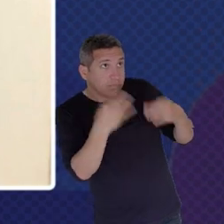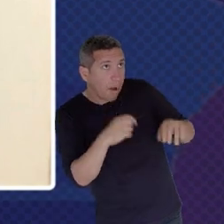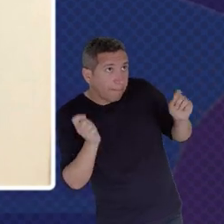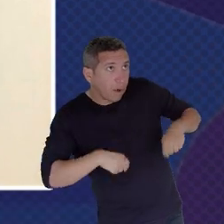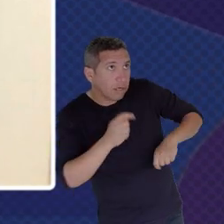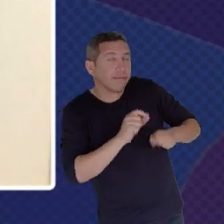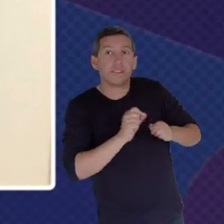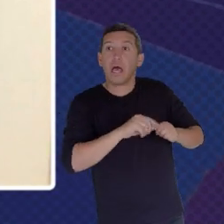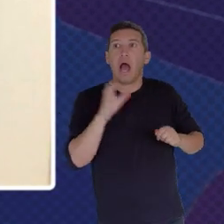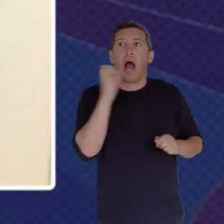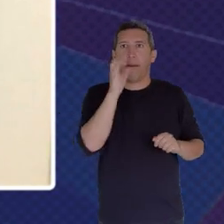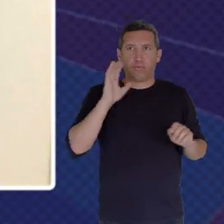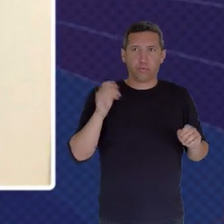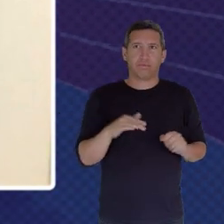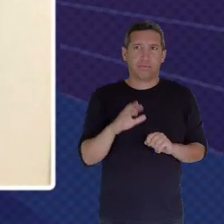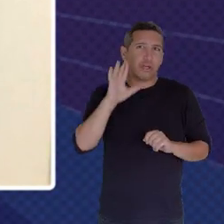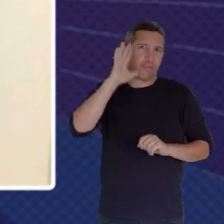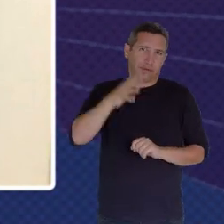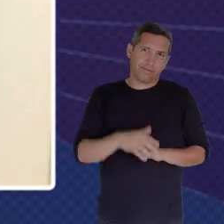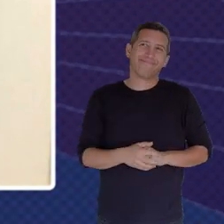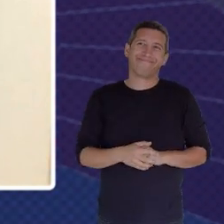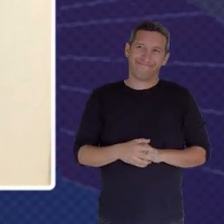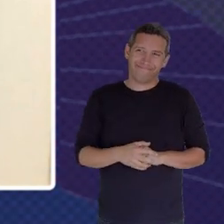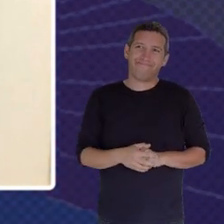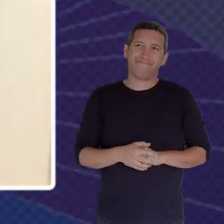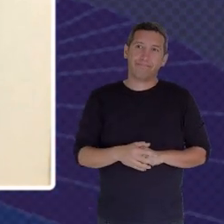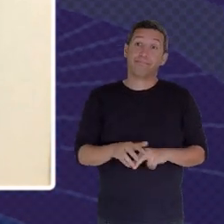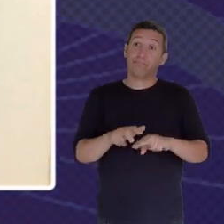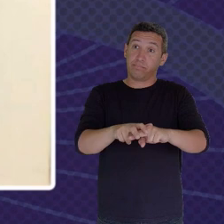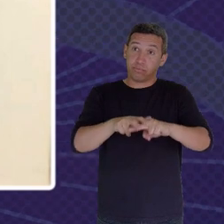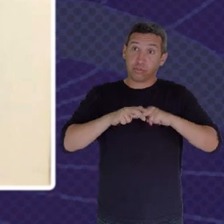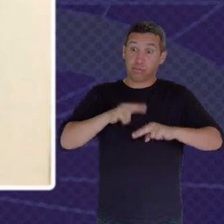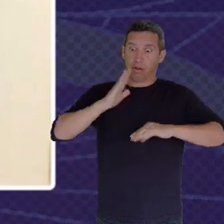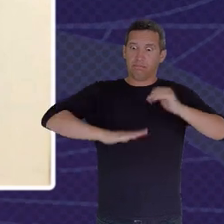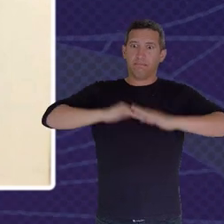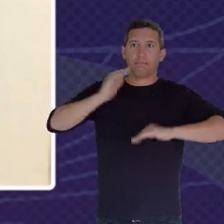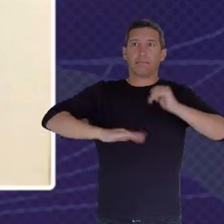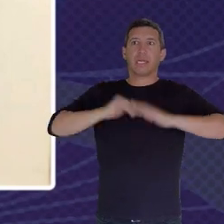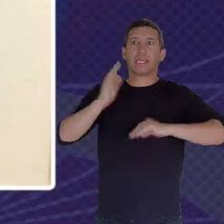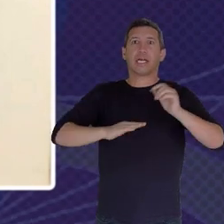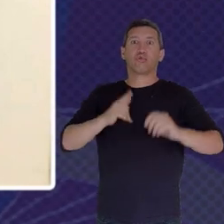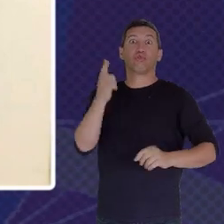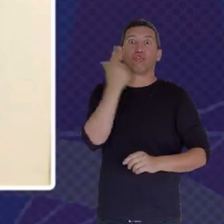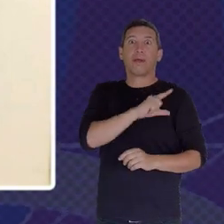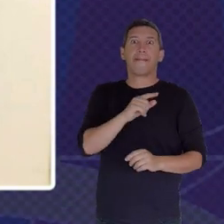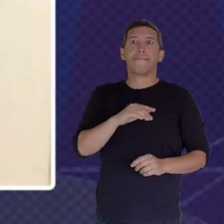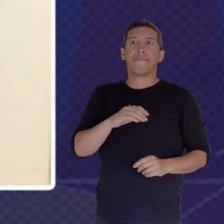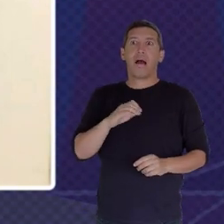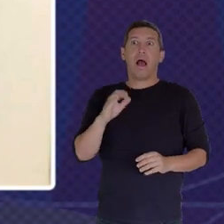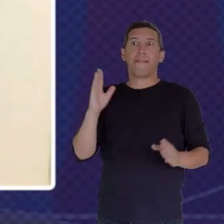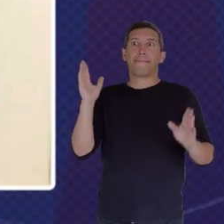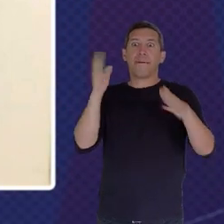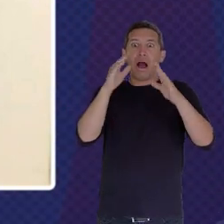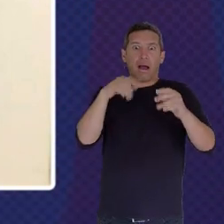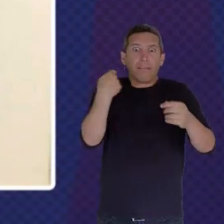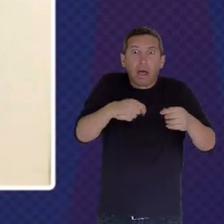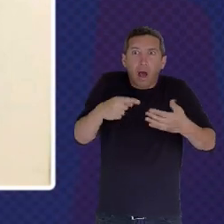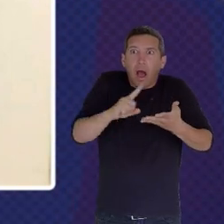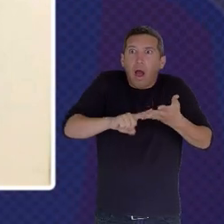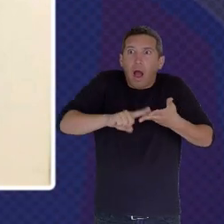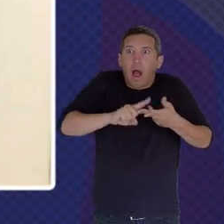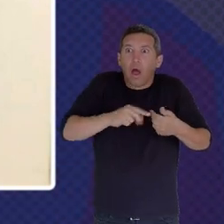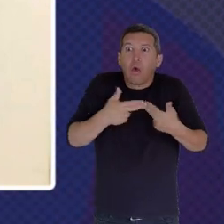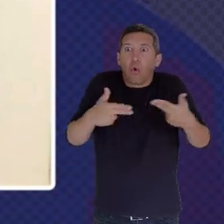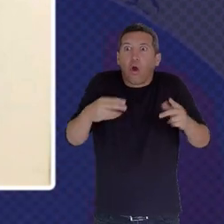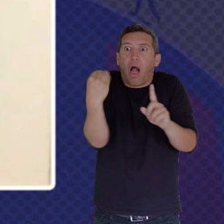What Has Made Our Ability To Reach People At Their Point Of Need Because Vulnerability Understand Can Happen To Anyone And We